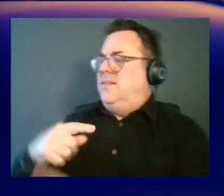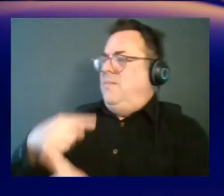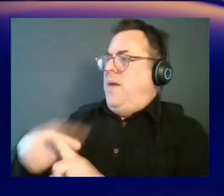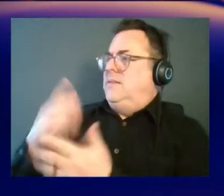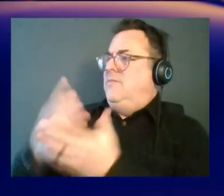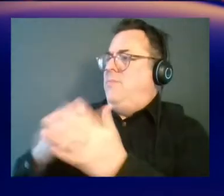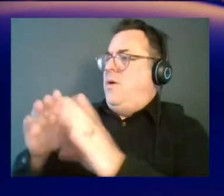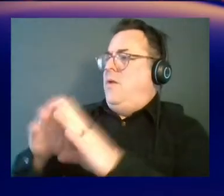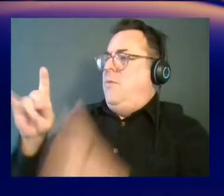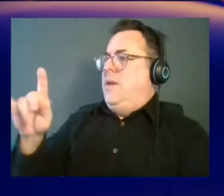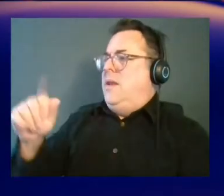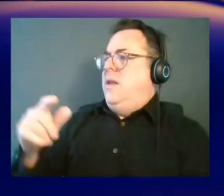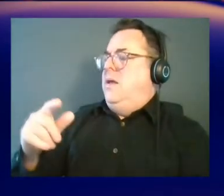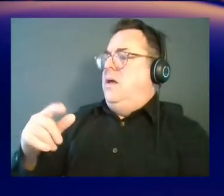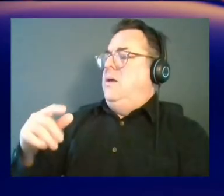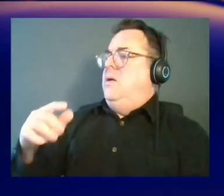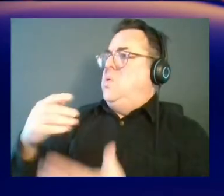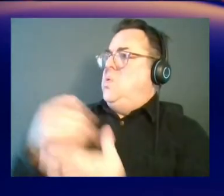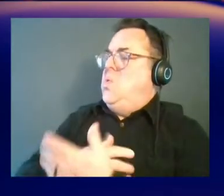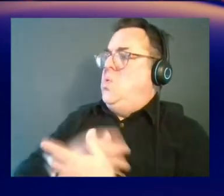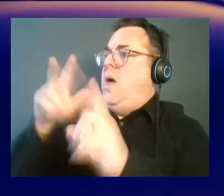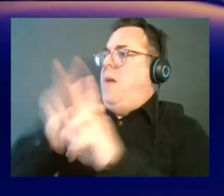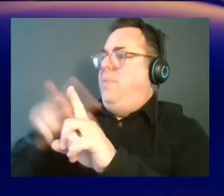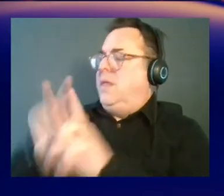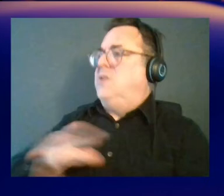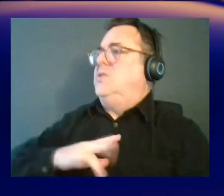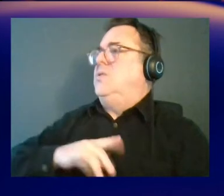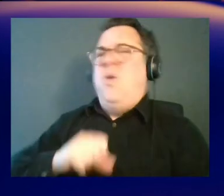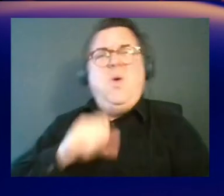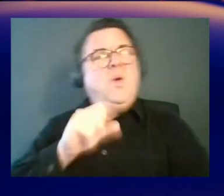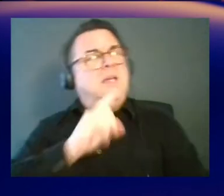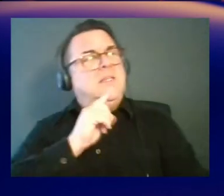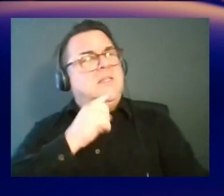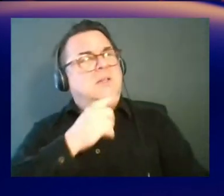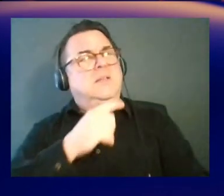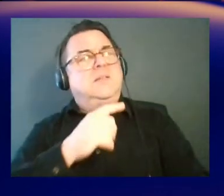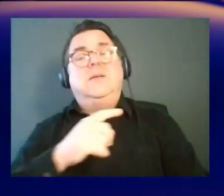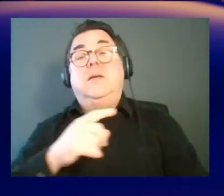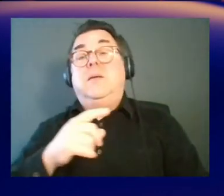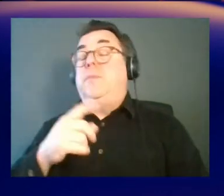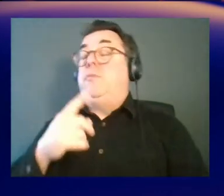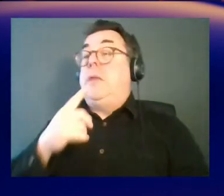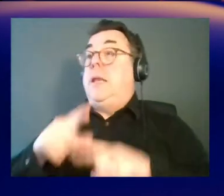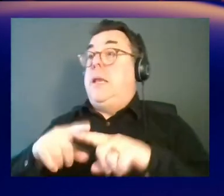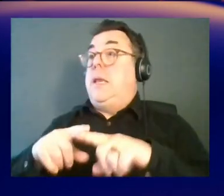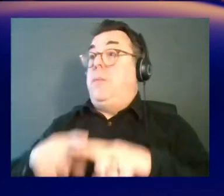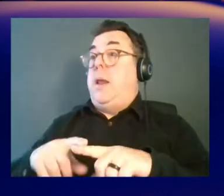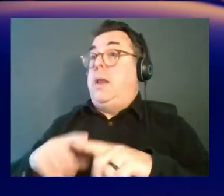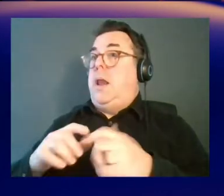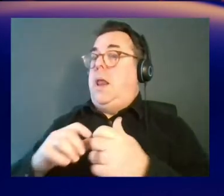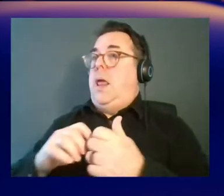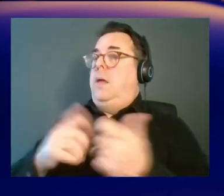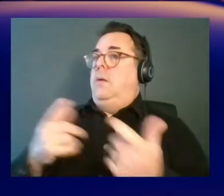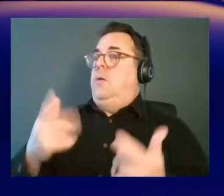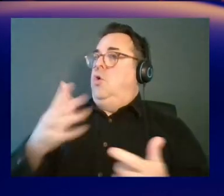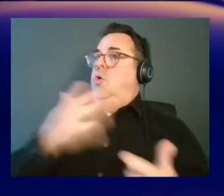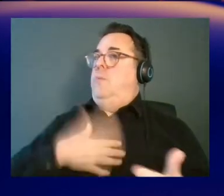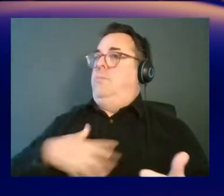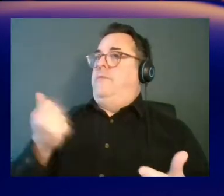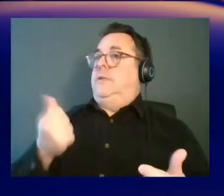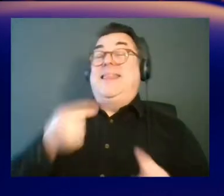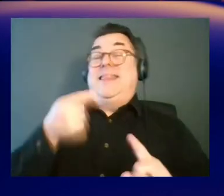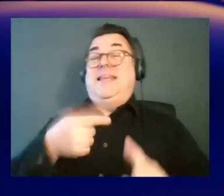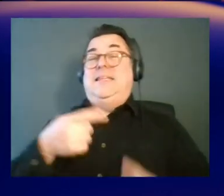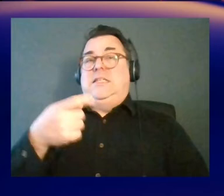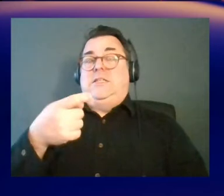That's right. Discovering new uses for it. Yeah, seriously. Yeah, mean, depending on how, you know, how you prefer to work with data, this is genomic data, you know,